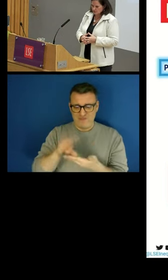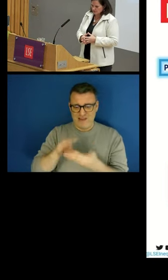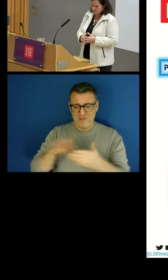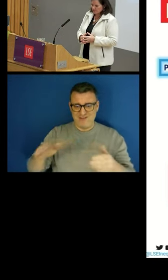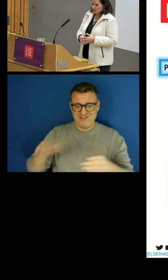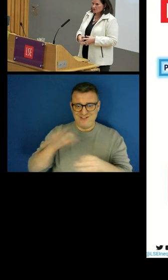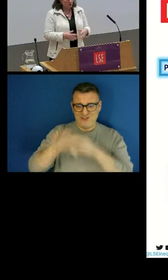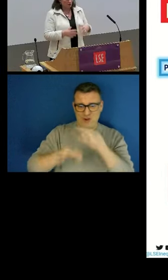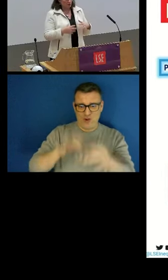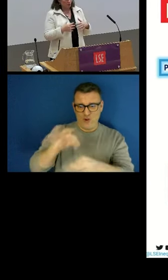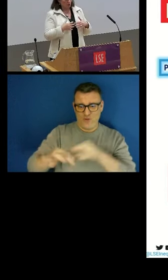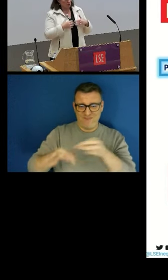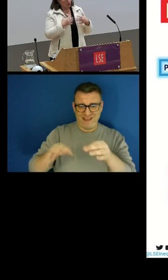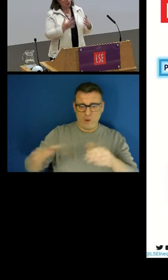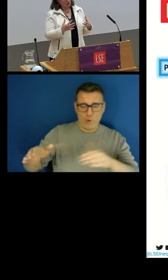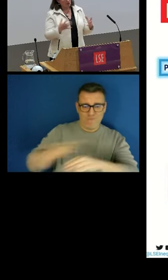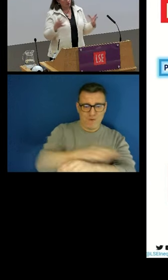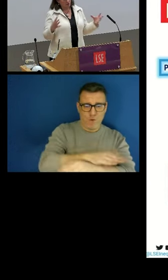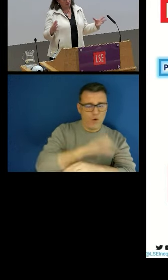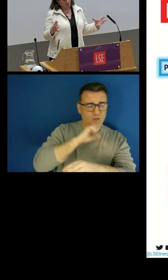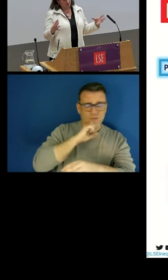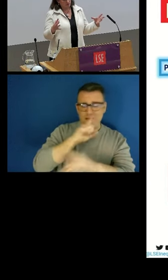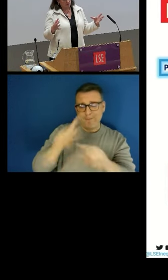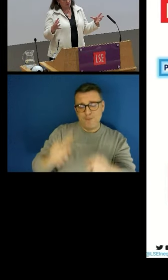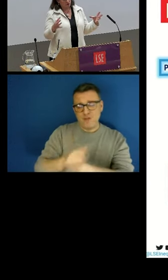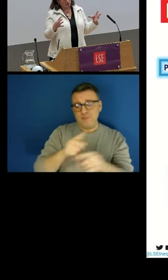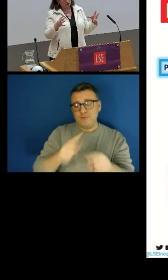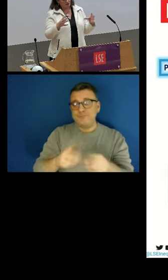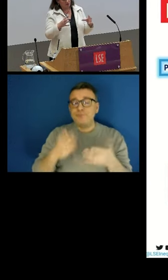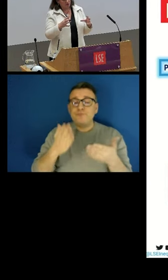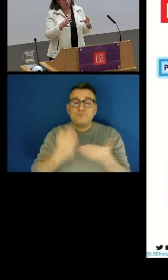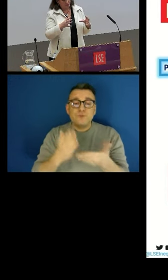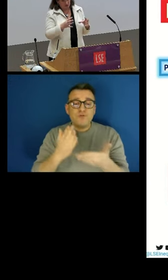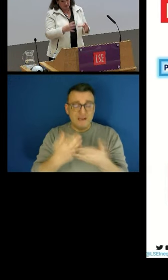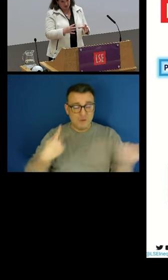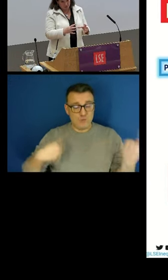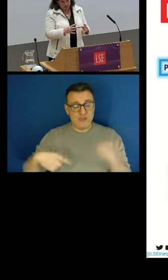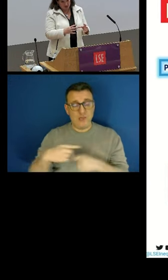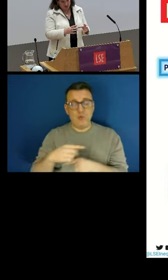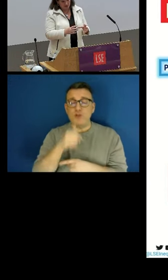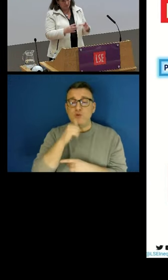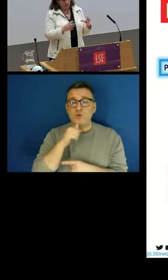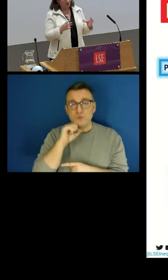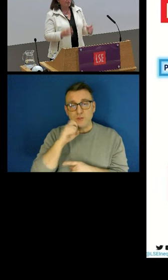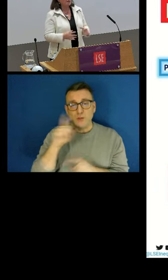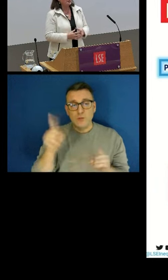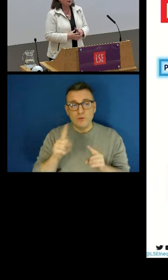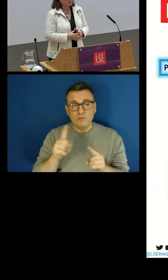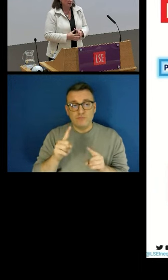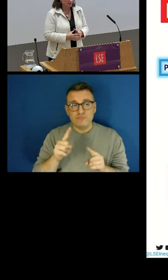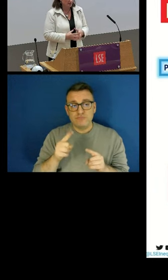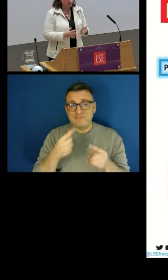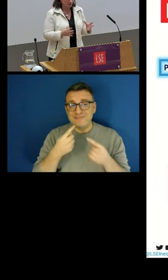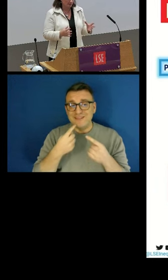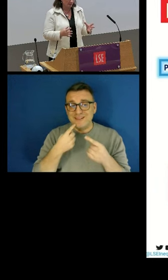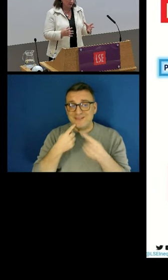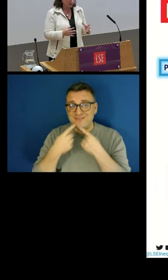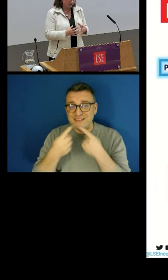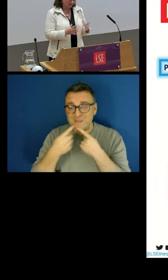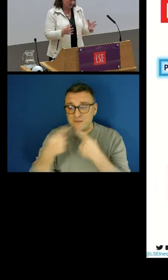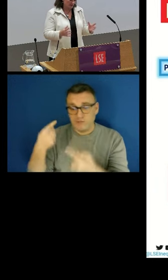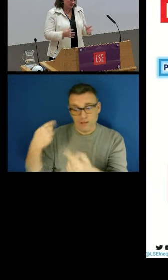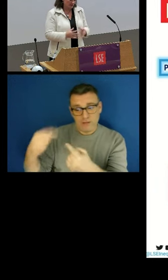labor force survey. So what we're doing is we're using the available data, the data that is